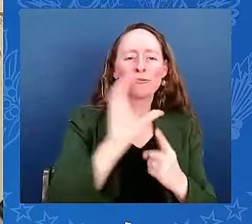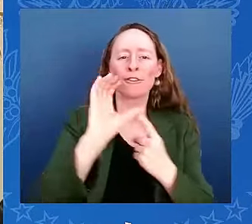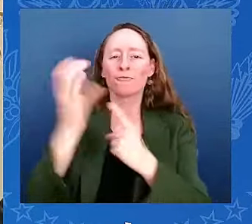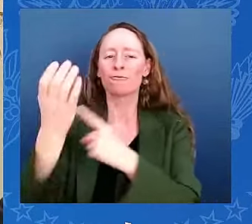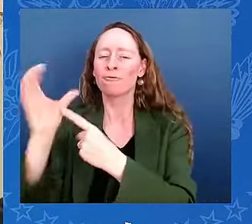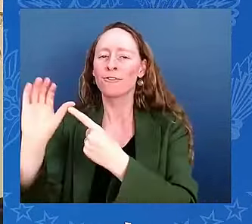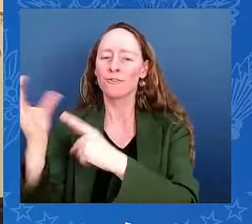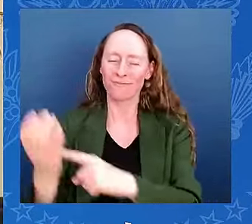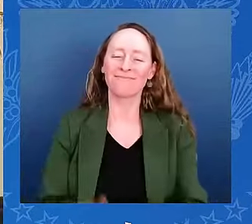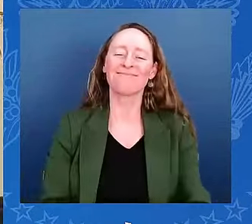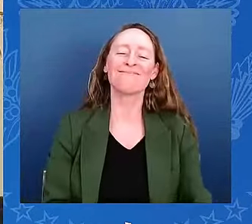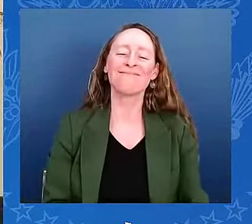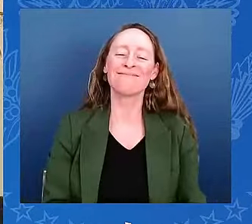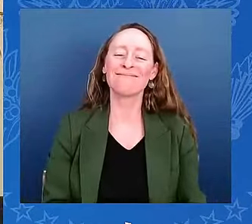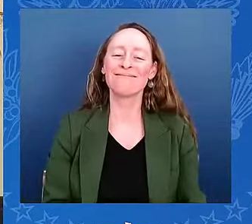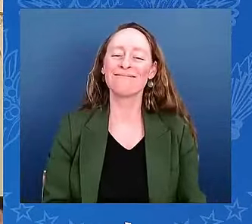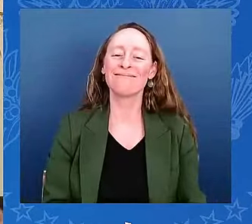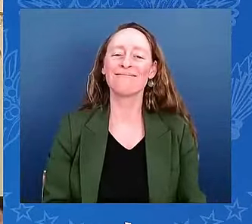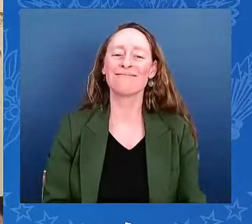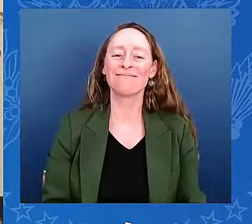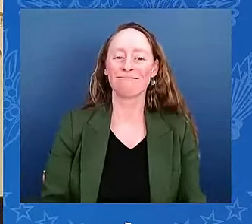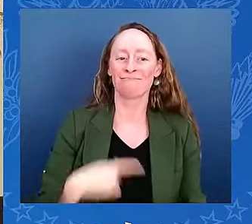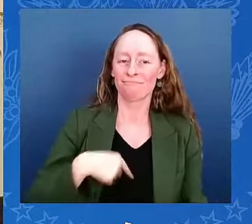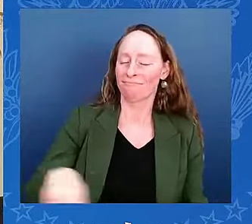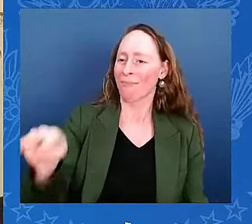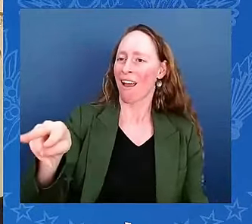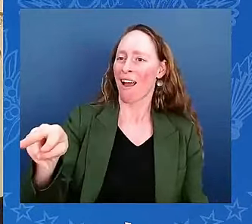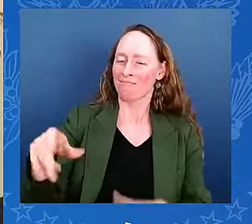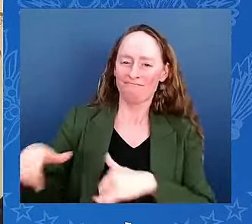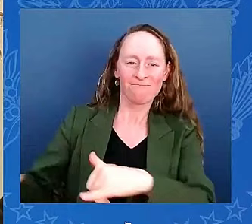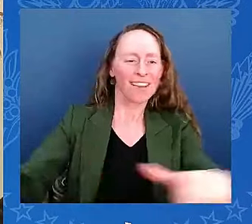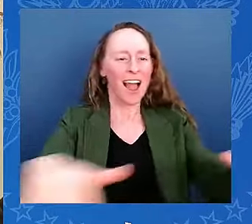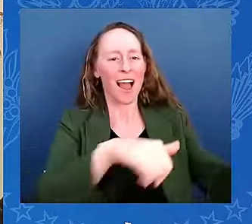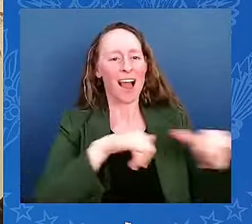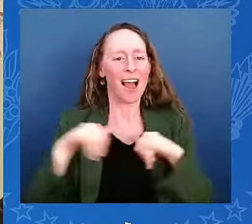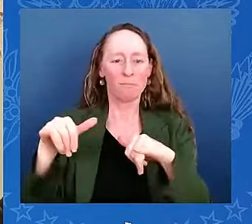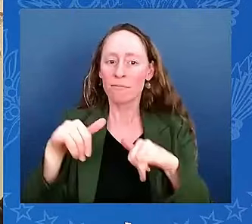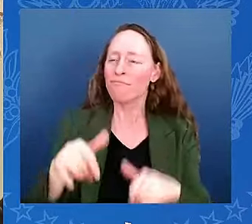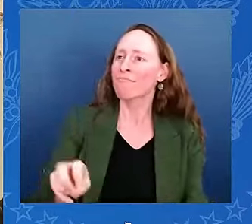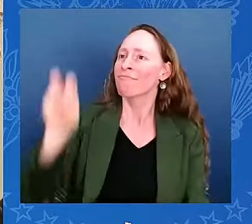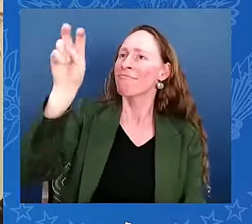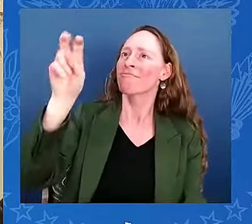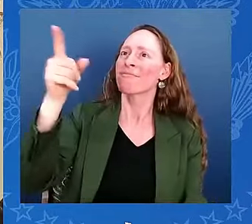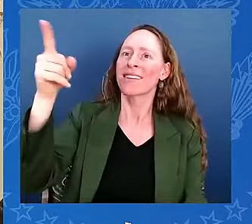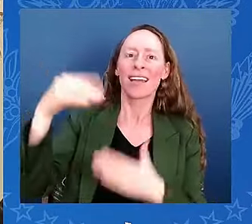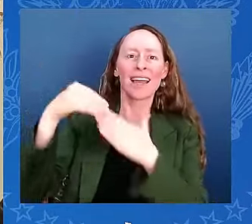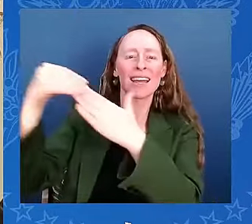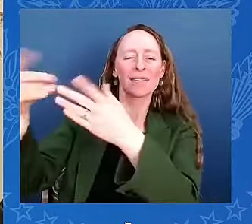From the first ever South Asian Lieutenant Governor Aruna Milliers from my